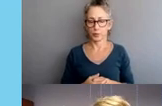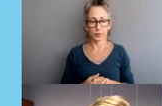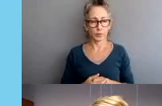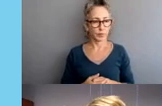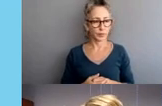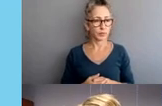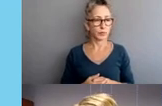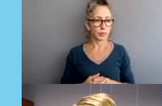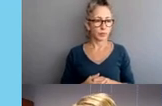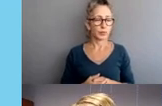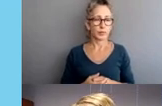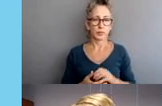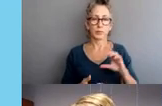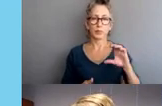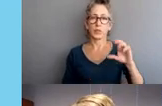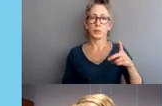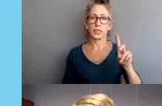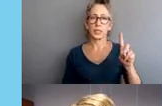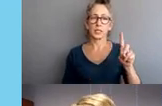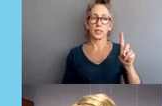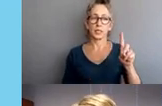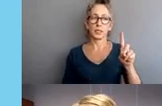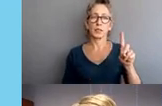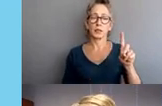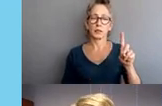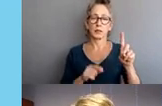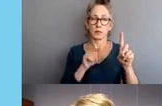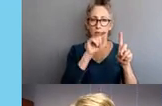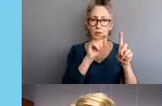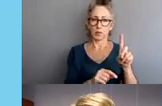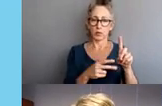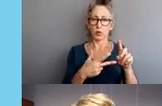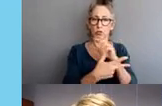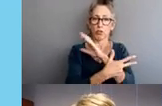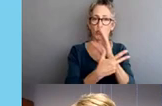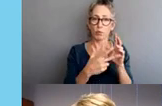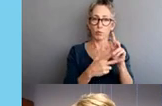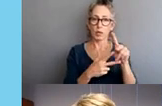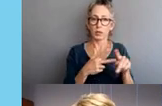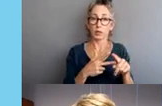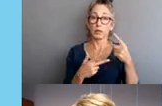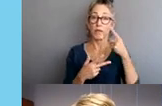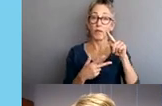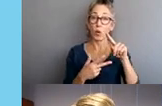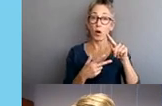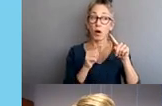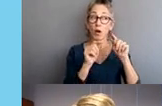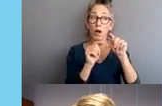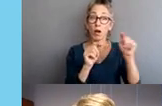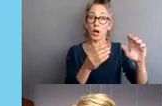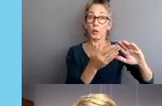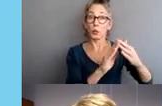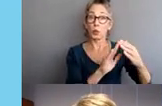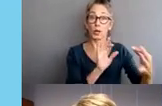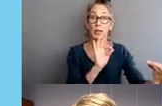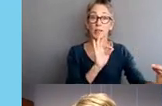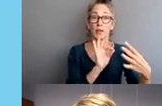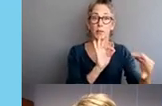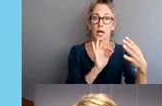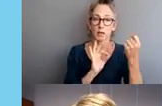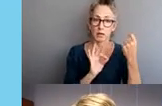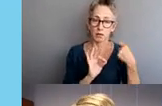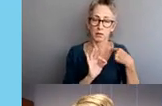CPD is posting three important policies for community input. These three policies